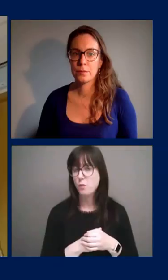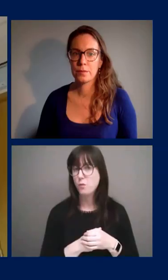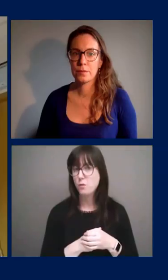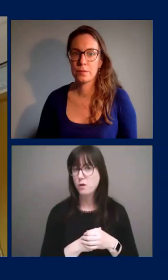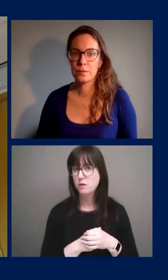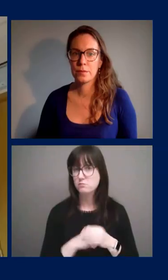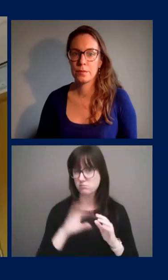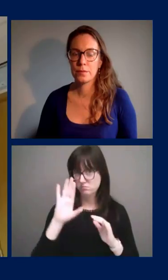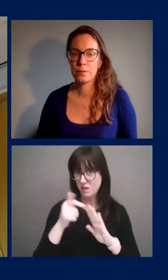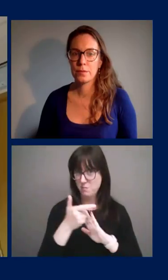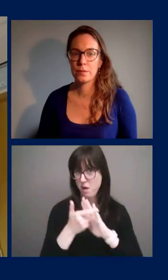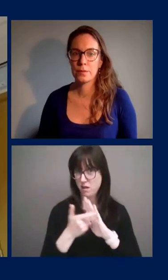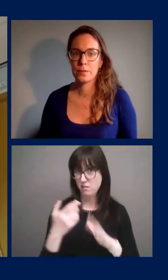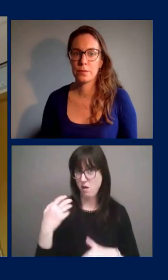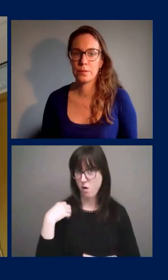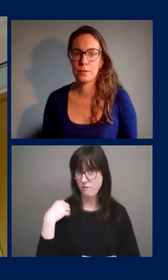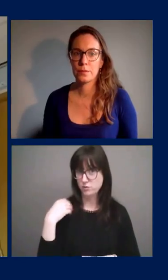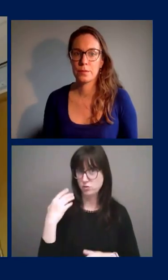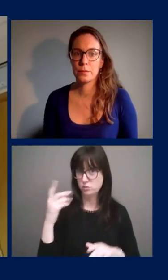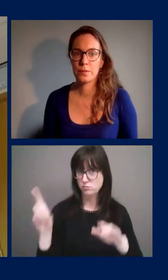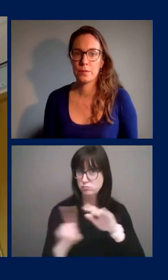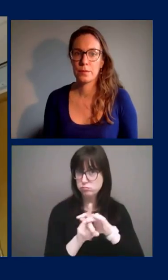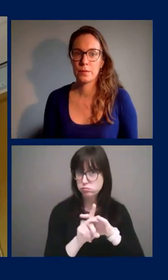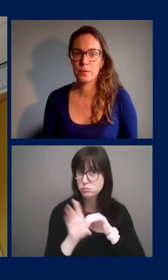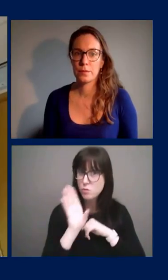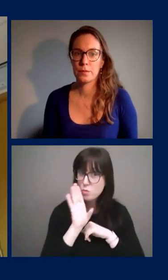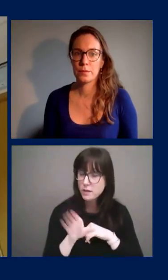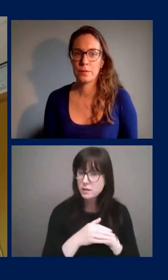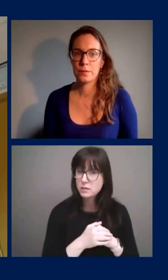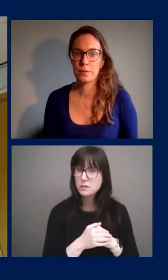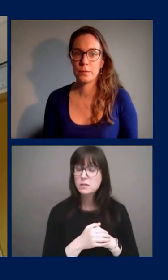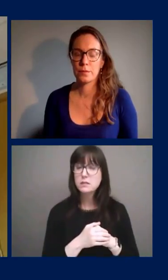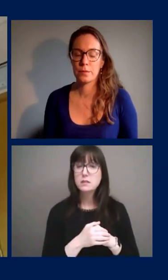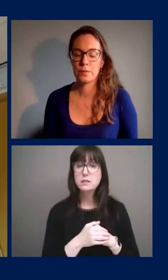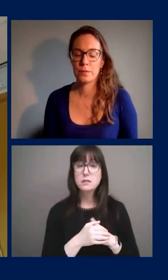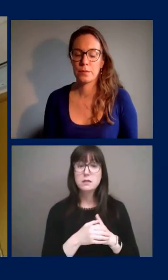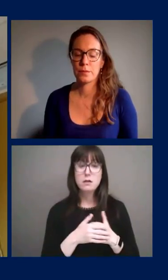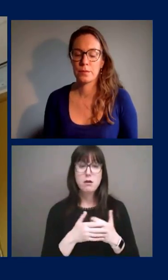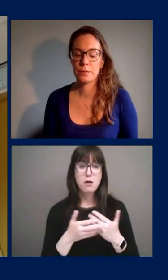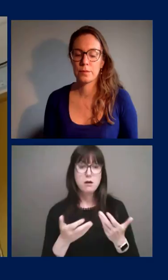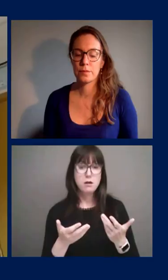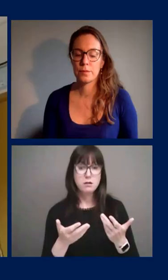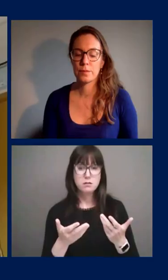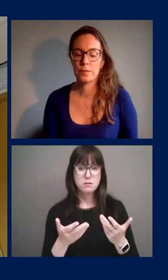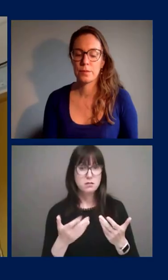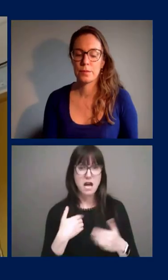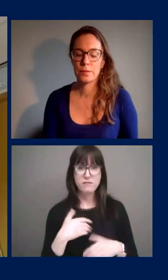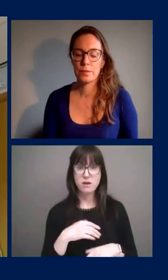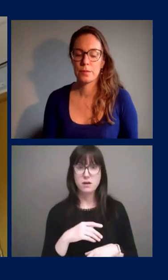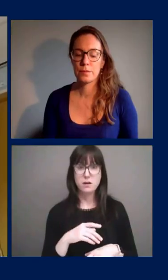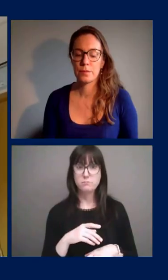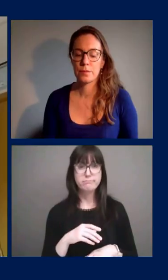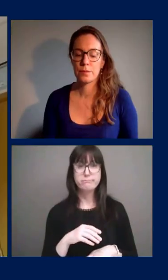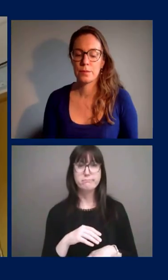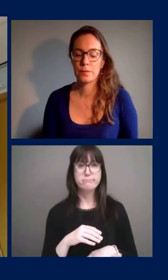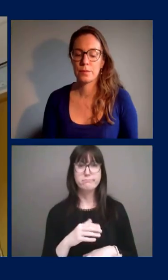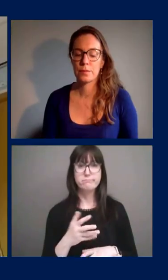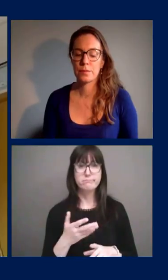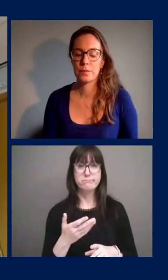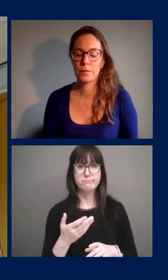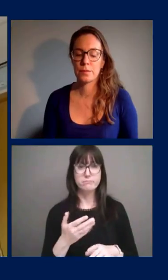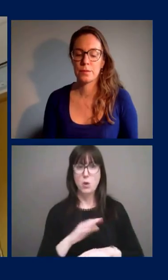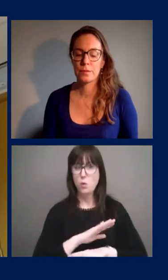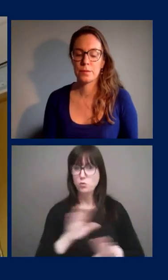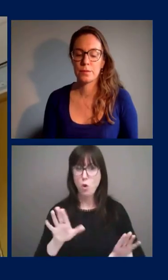bylaw might be involved and whether uh there's going to be um a zero tolerance like there was back in the early days when